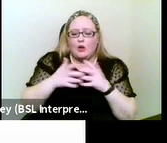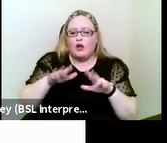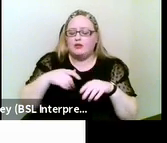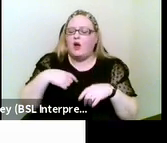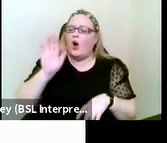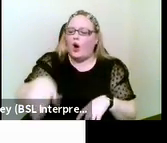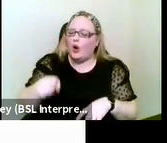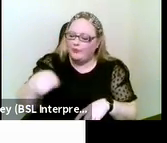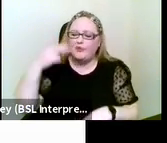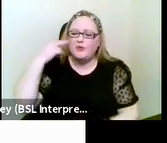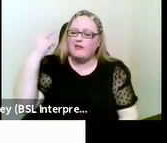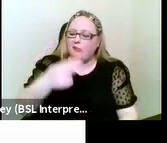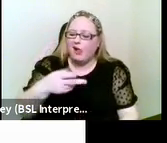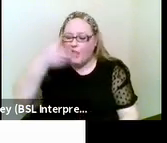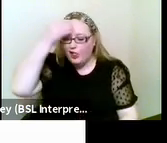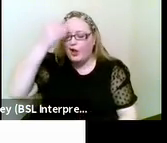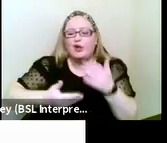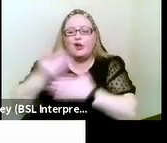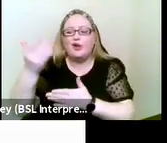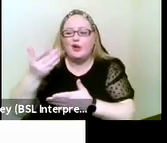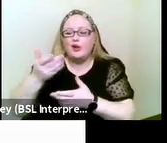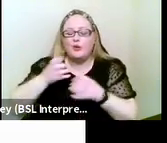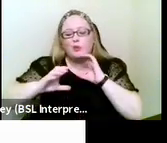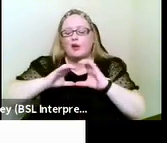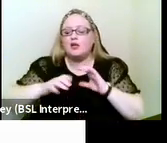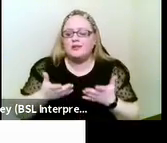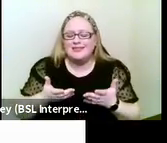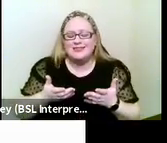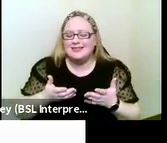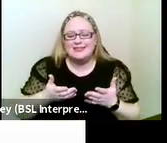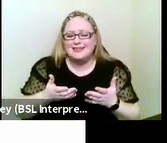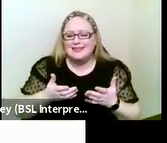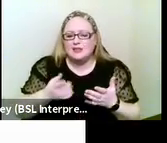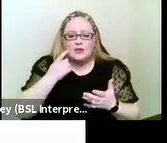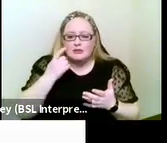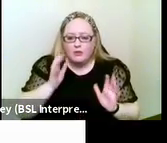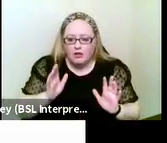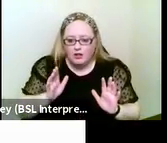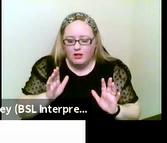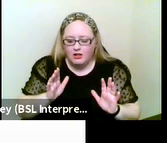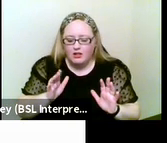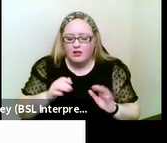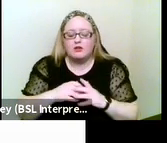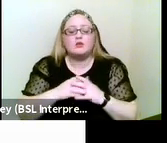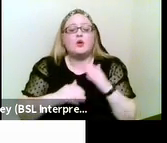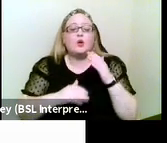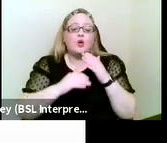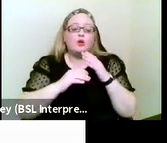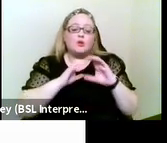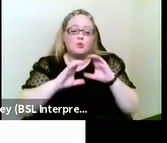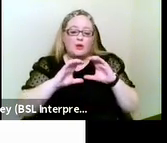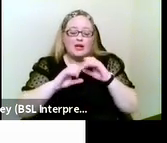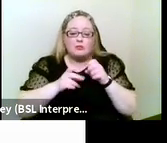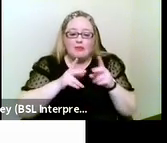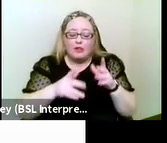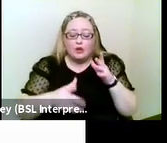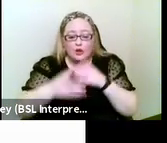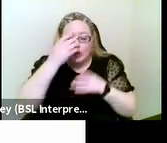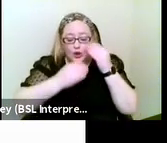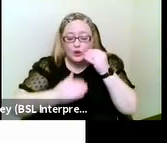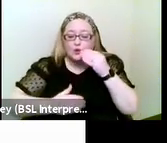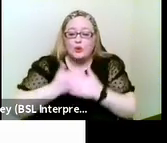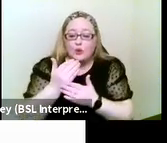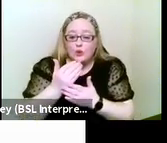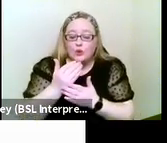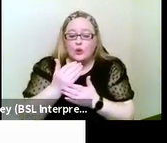new method. Life isn't that straightforward. New communication methods can also be time consuming and we know, therefore,